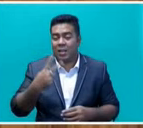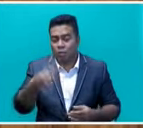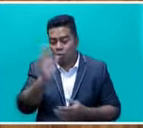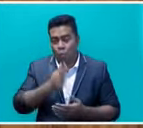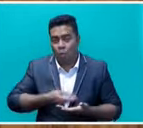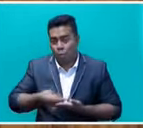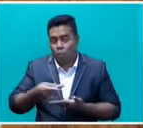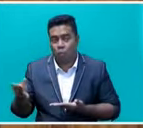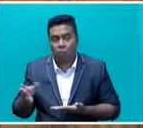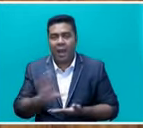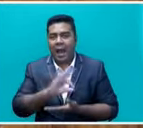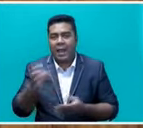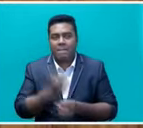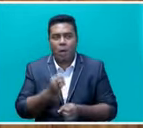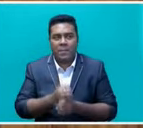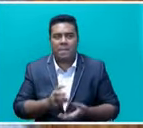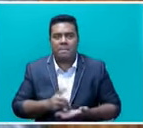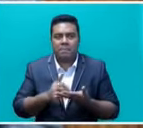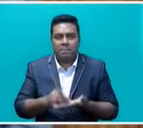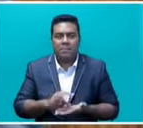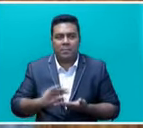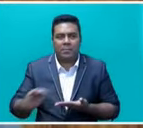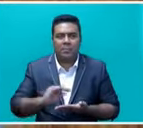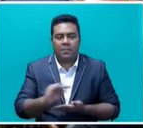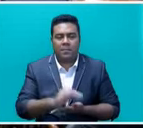unemployment benefit assistance? Thank you, sir.